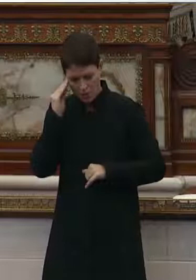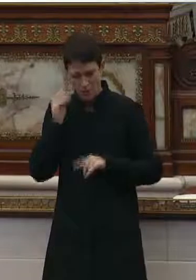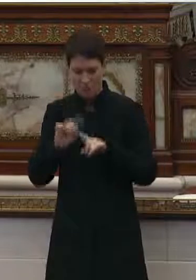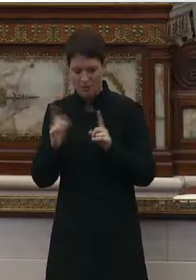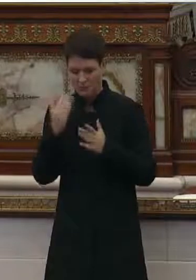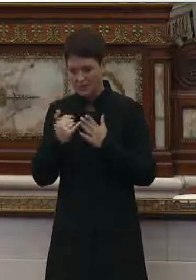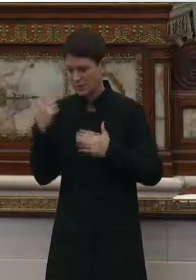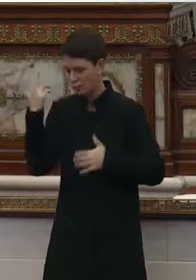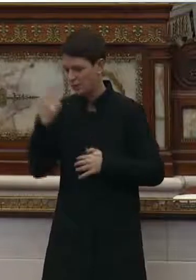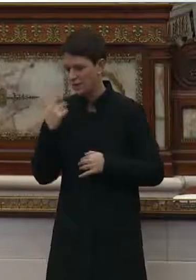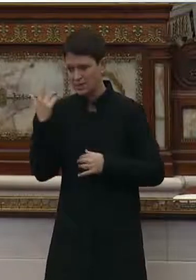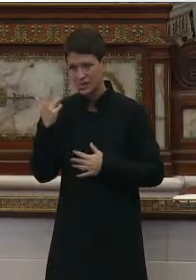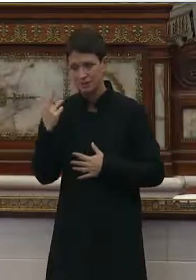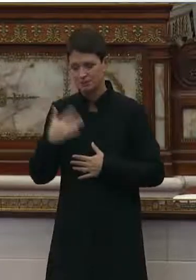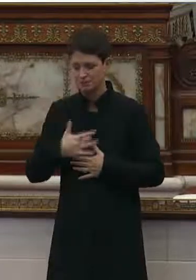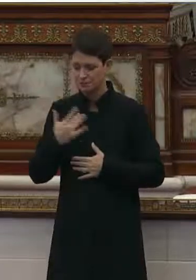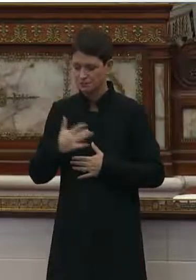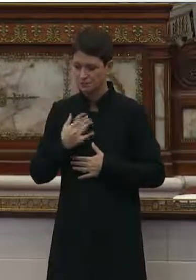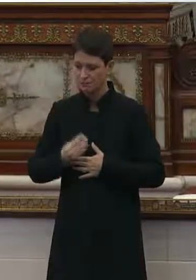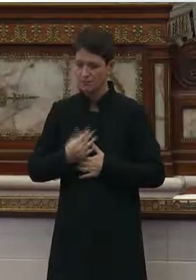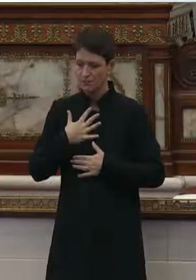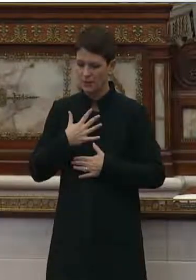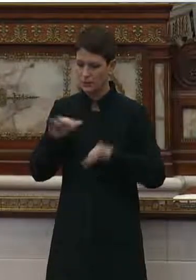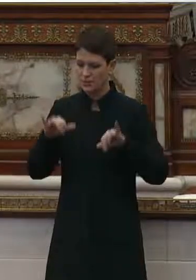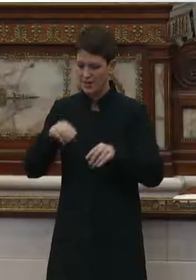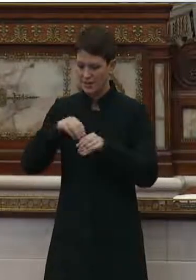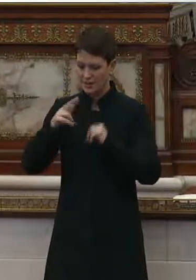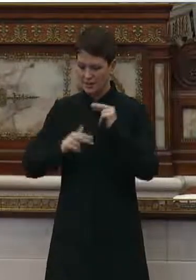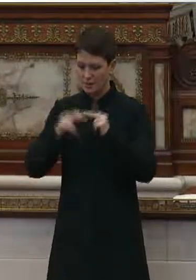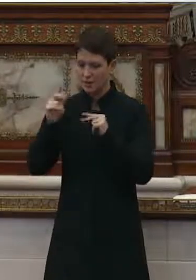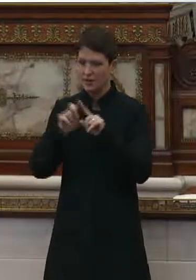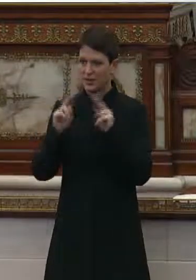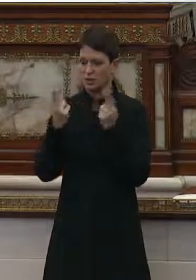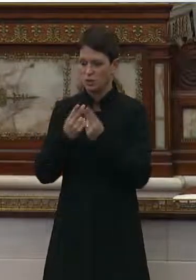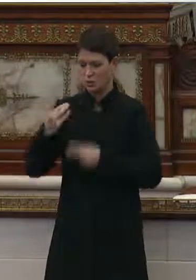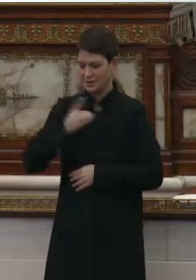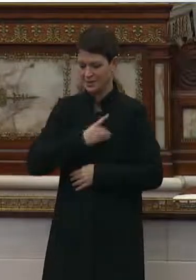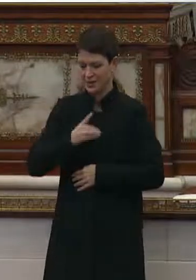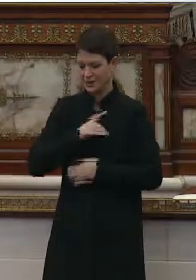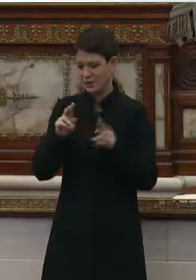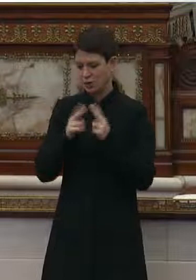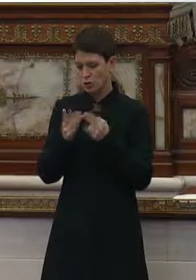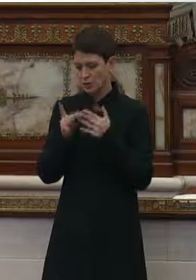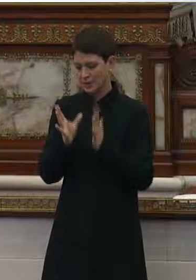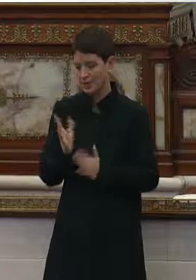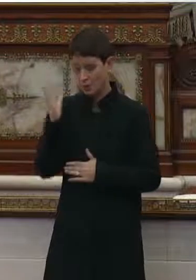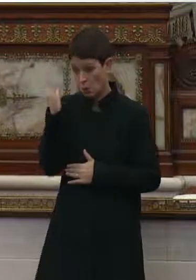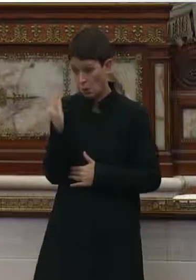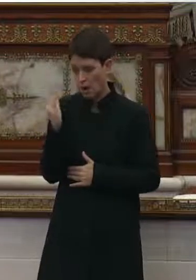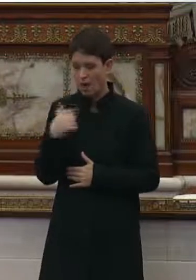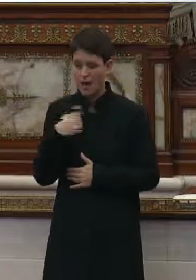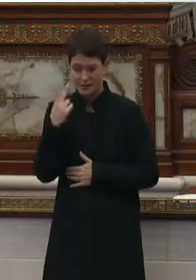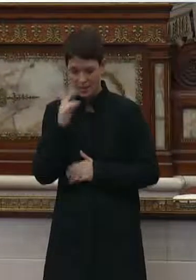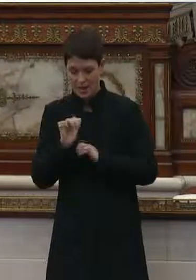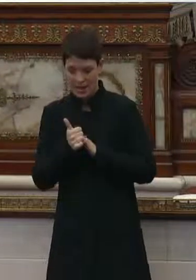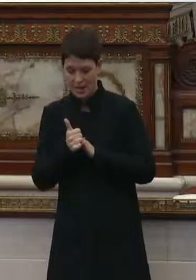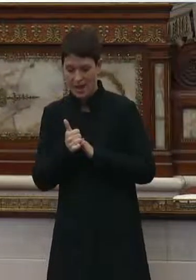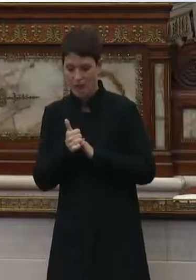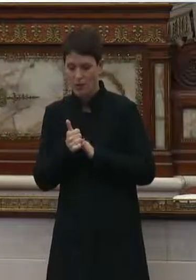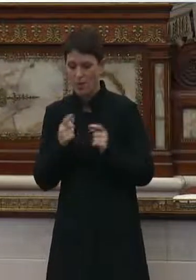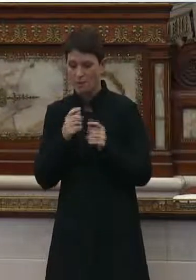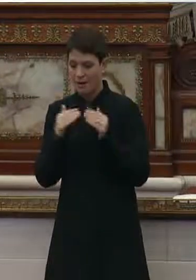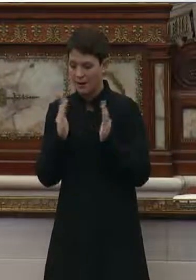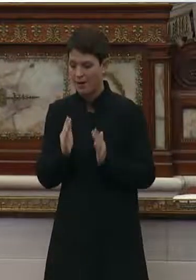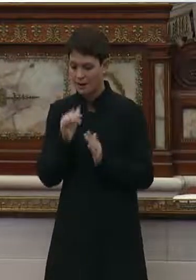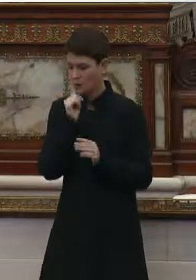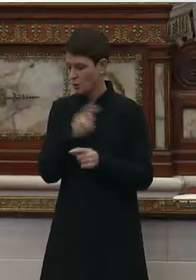some reason, I just felt compelled to stay inside the building as a union delegate and a union leader, because I saw how unfairly my co